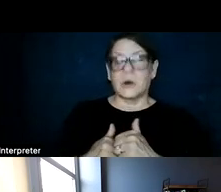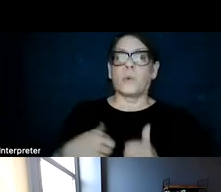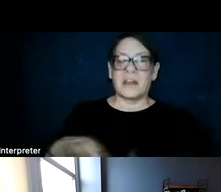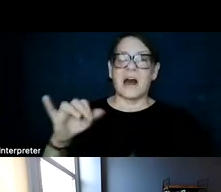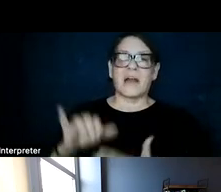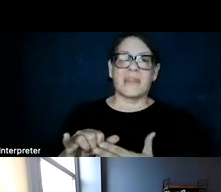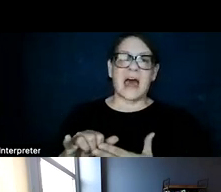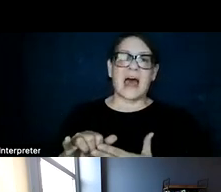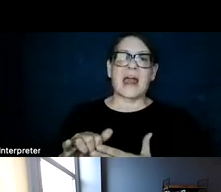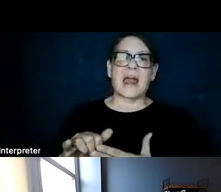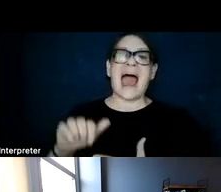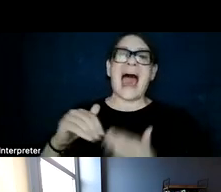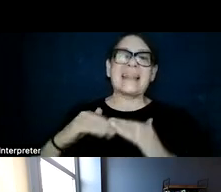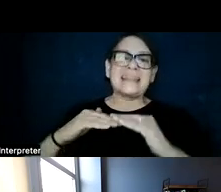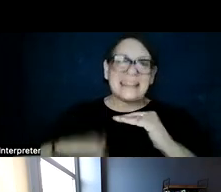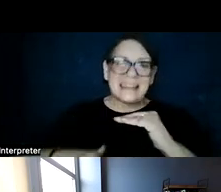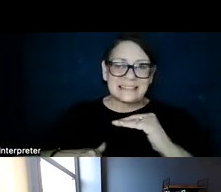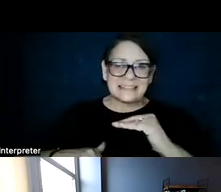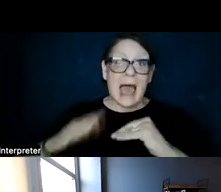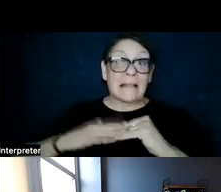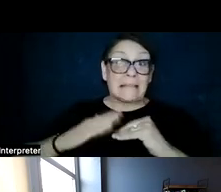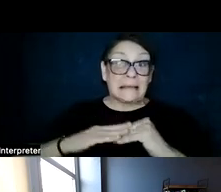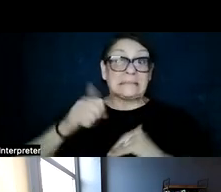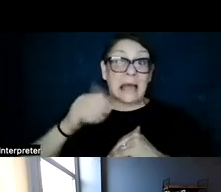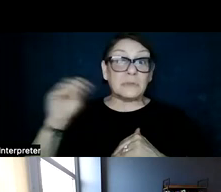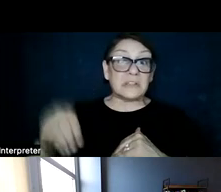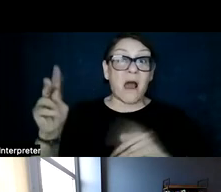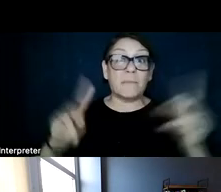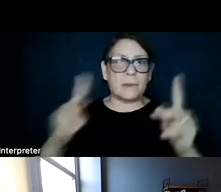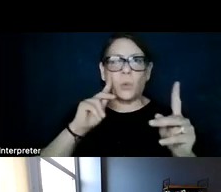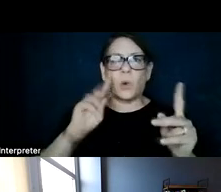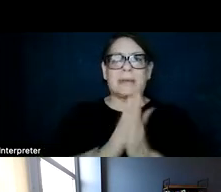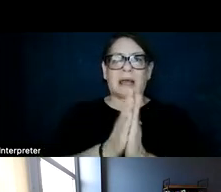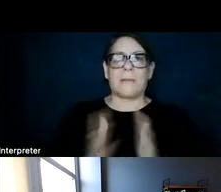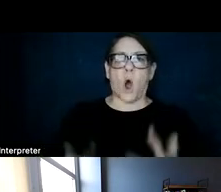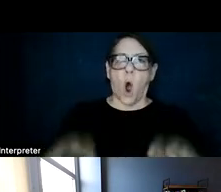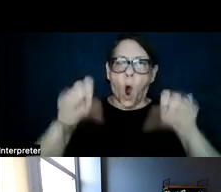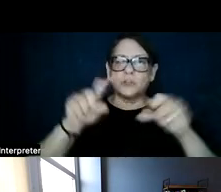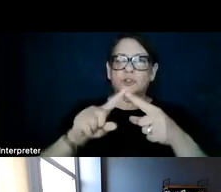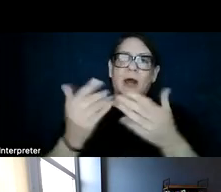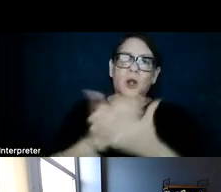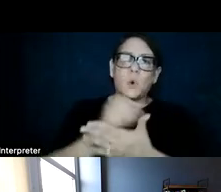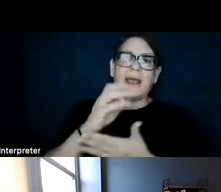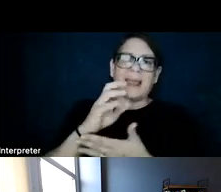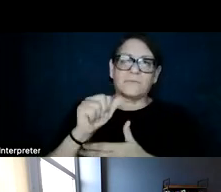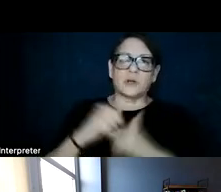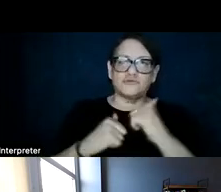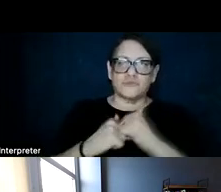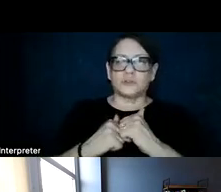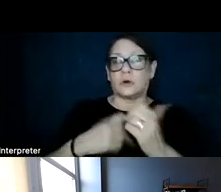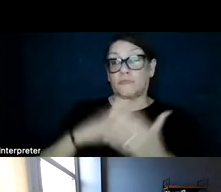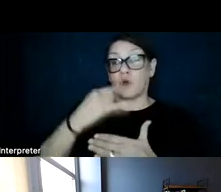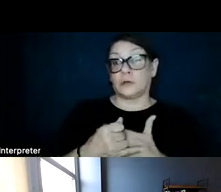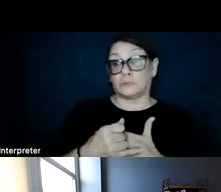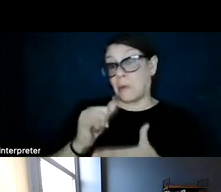that at least 10% of the people in the U.S. would become host to a new energy infrastructure project, which is